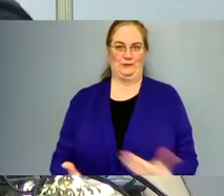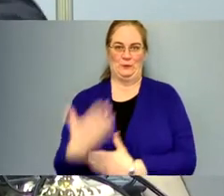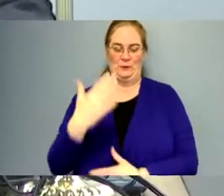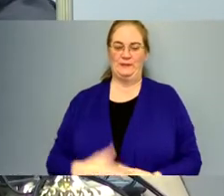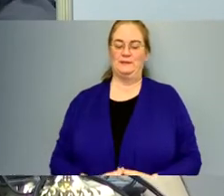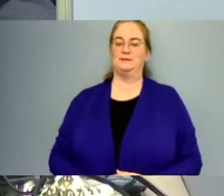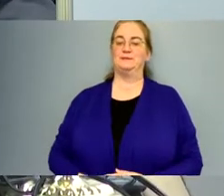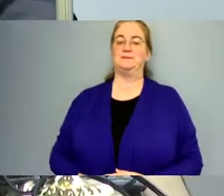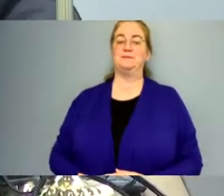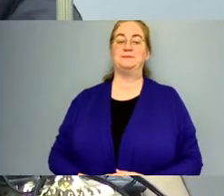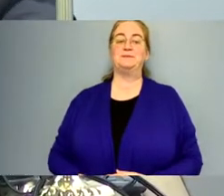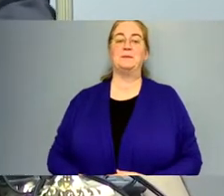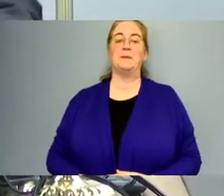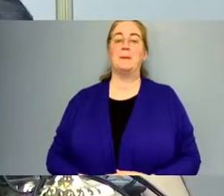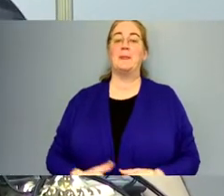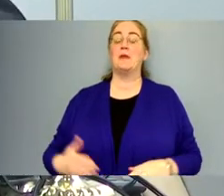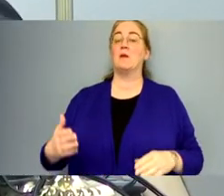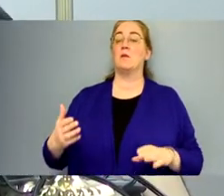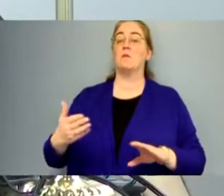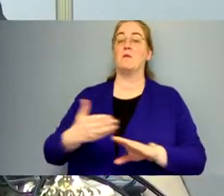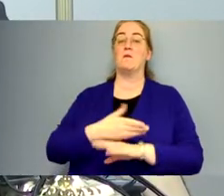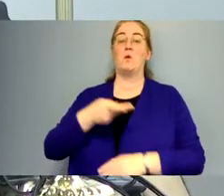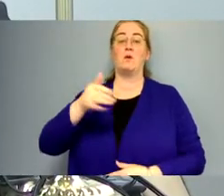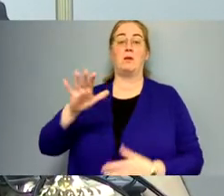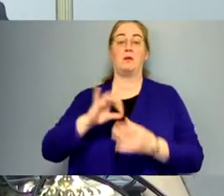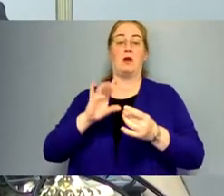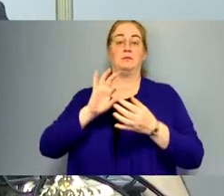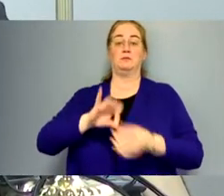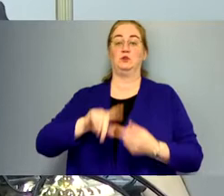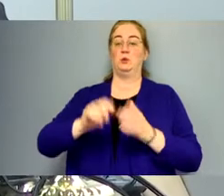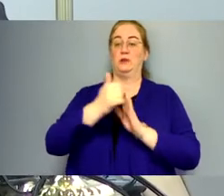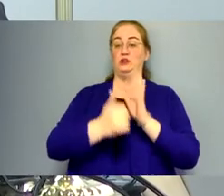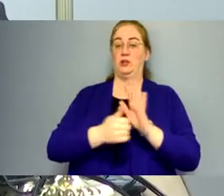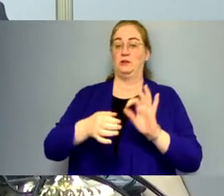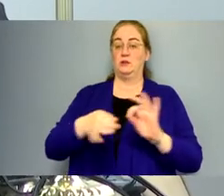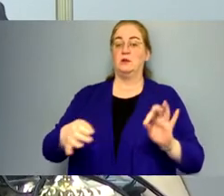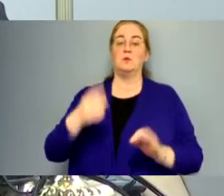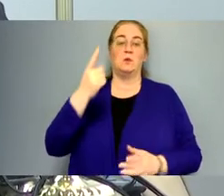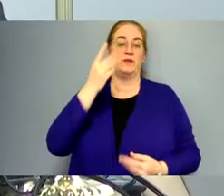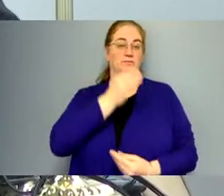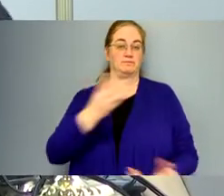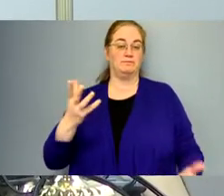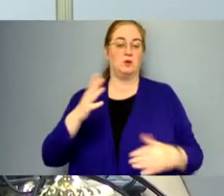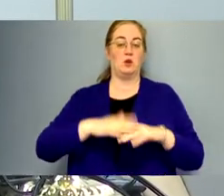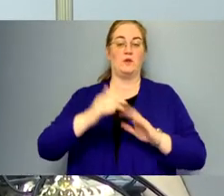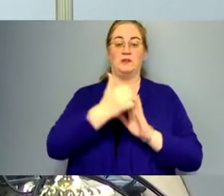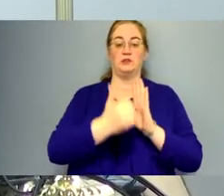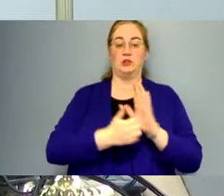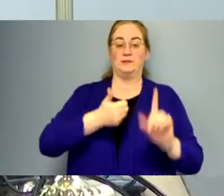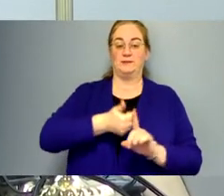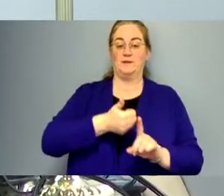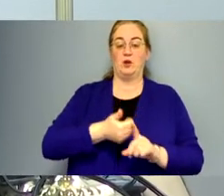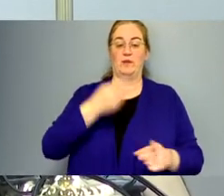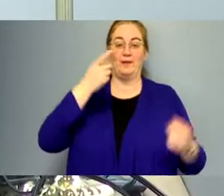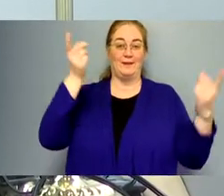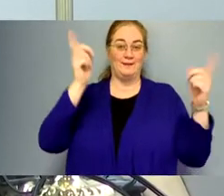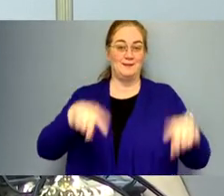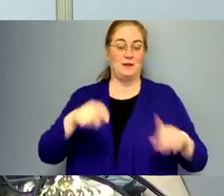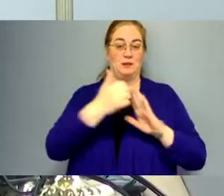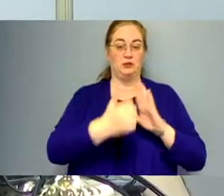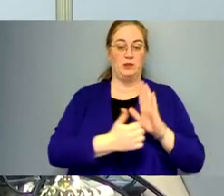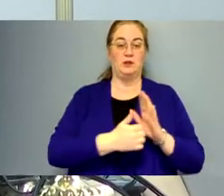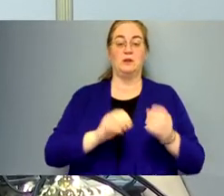Before we get to the public comments on agenda items, just one thing to note on the agenda itself, on the consent agenda.